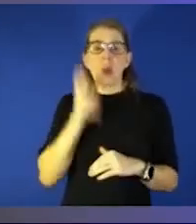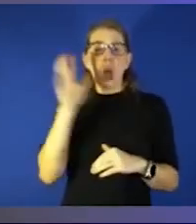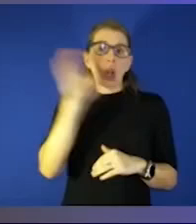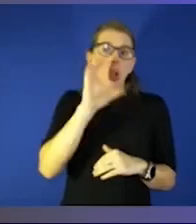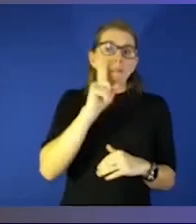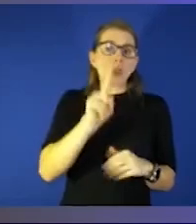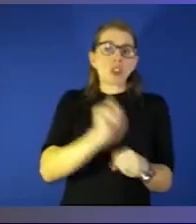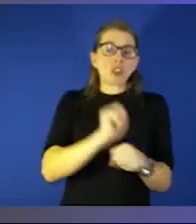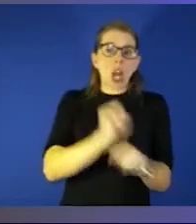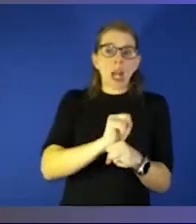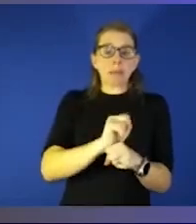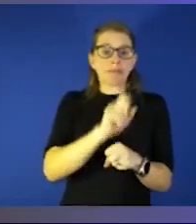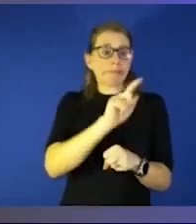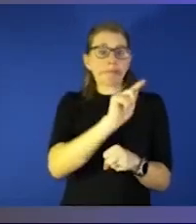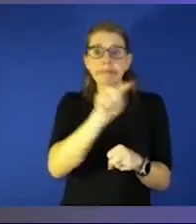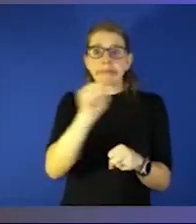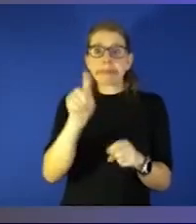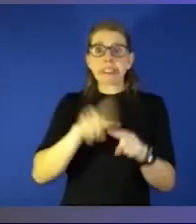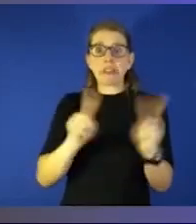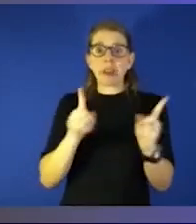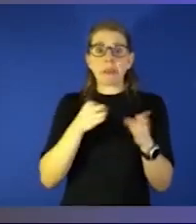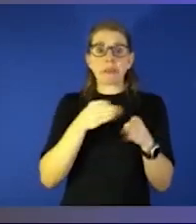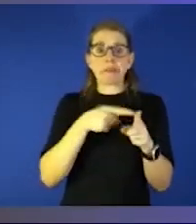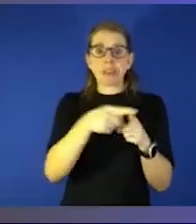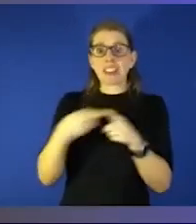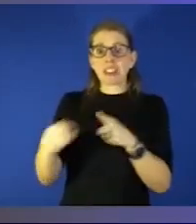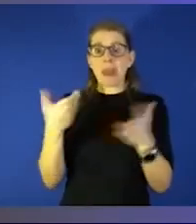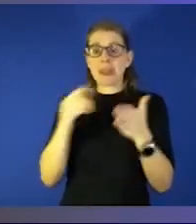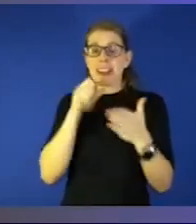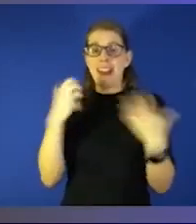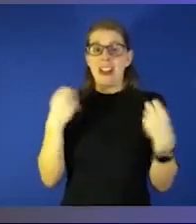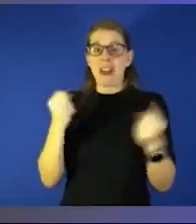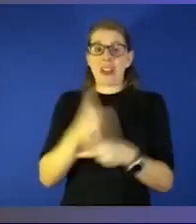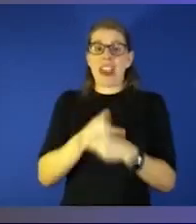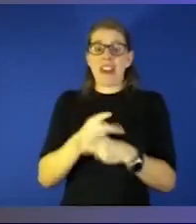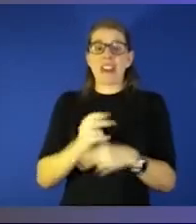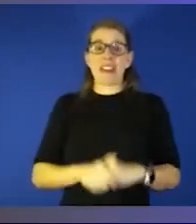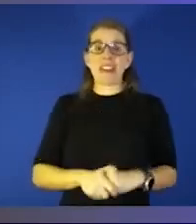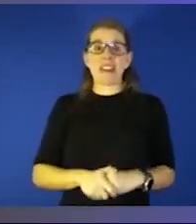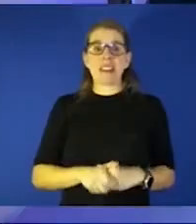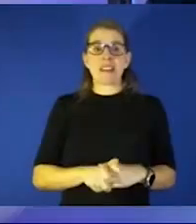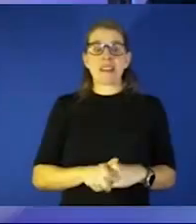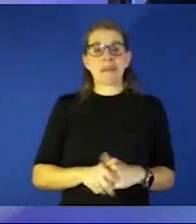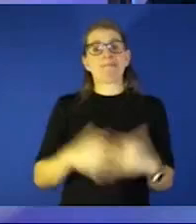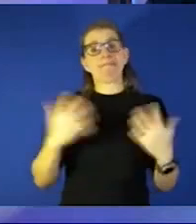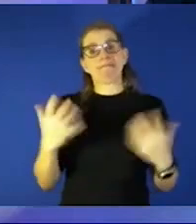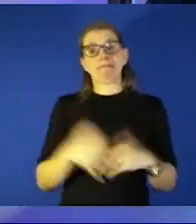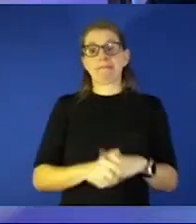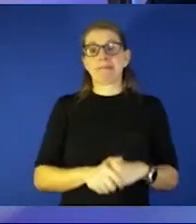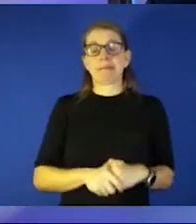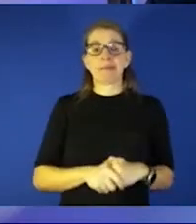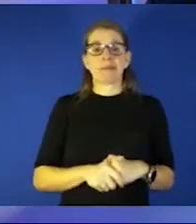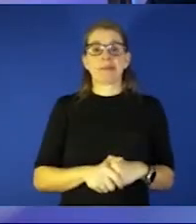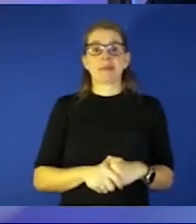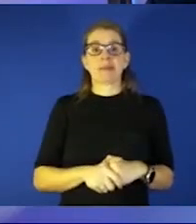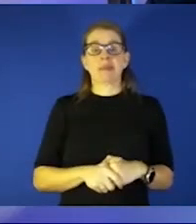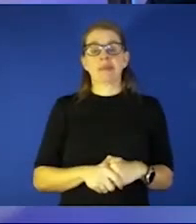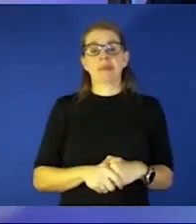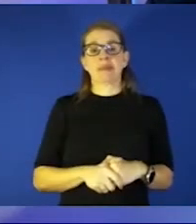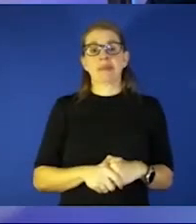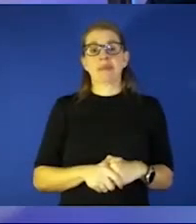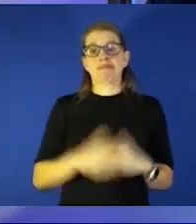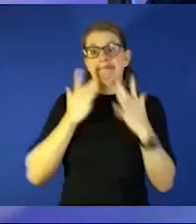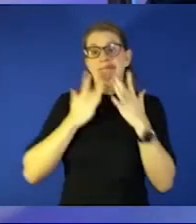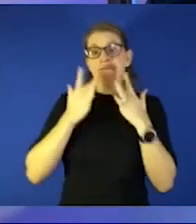health care but in in other other areas altogether right and then just to say this is not okay you are this is a